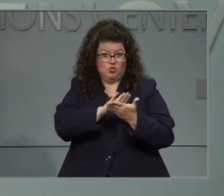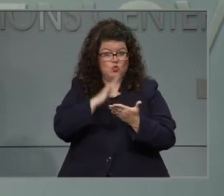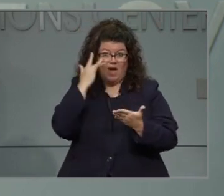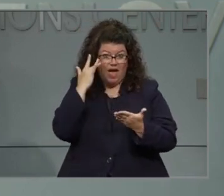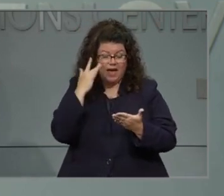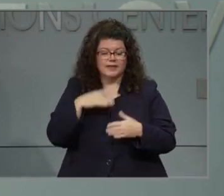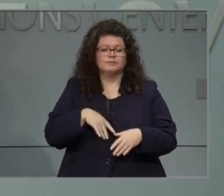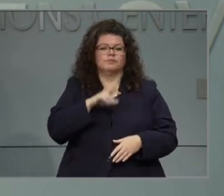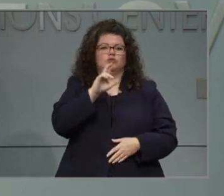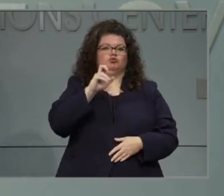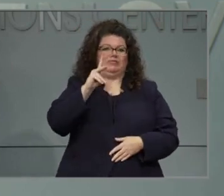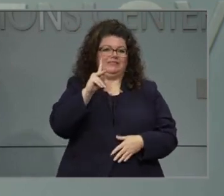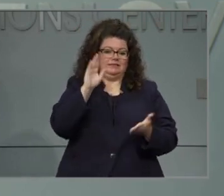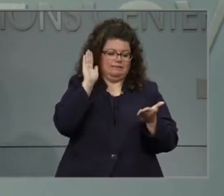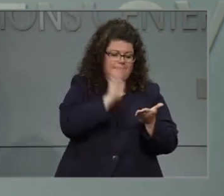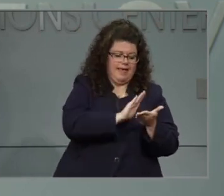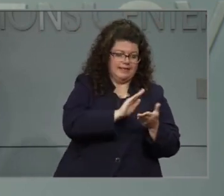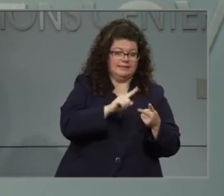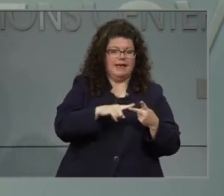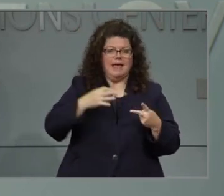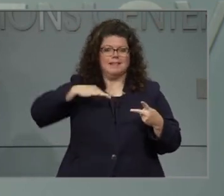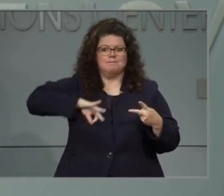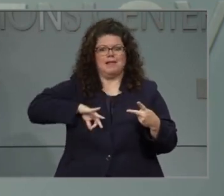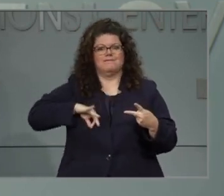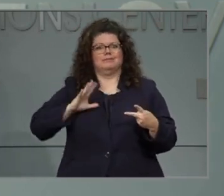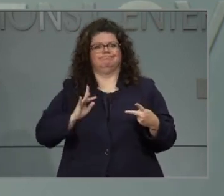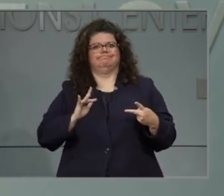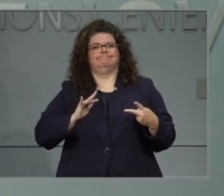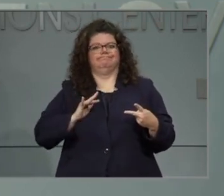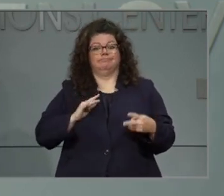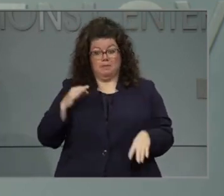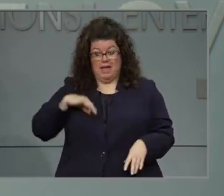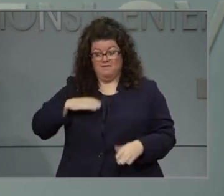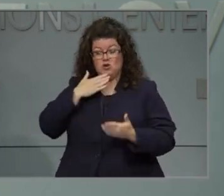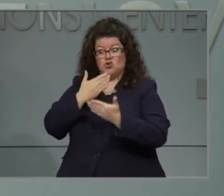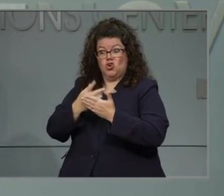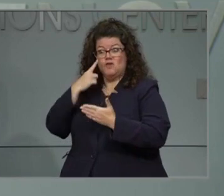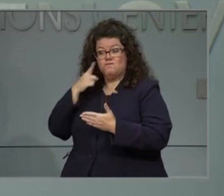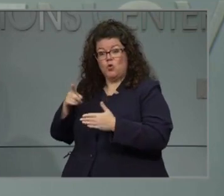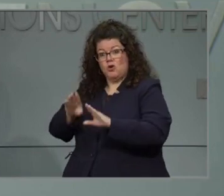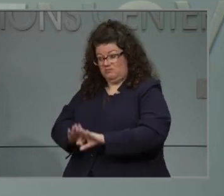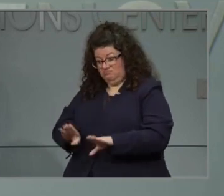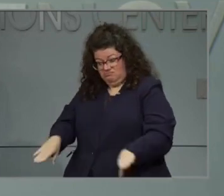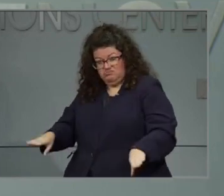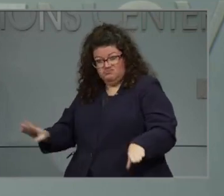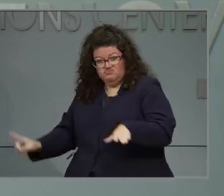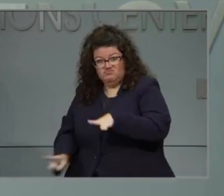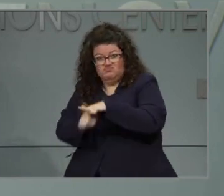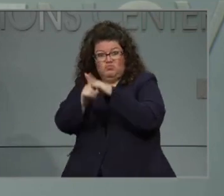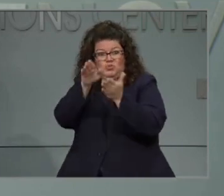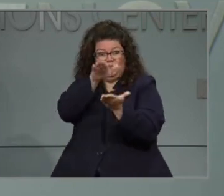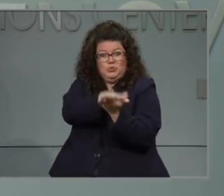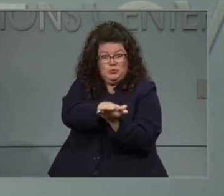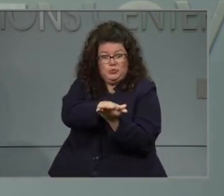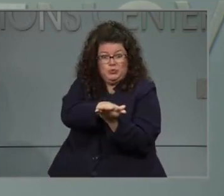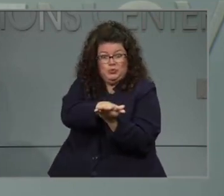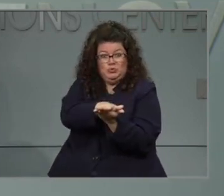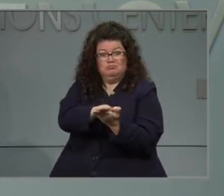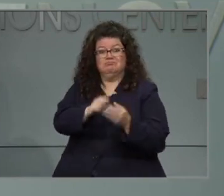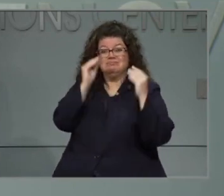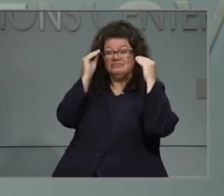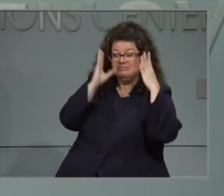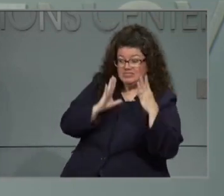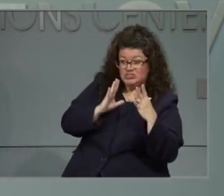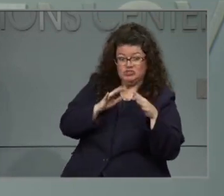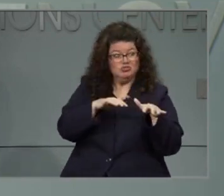risks, the other is the benefit. Let me start with the benefit. When we look at benefits of in-person instruction, we know that for our younger